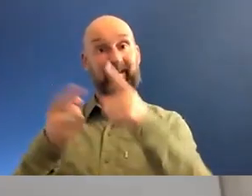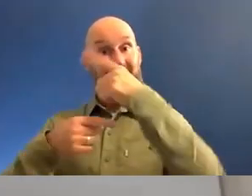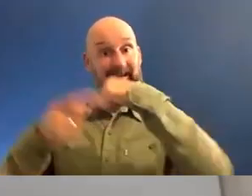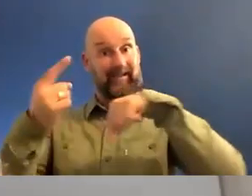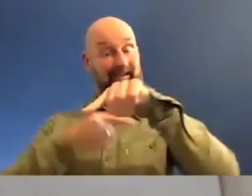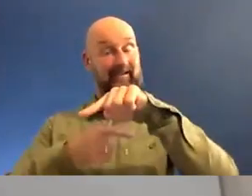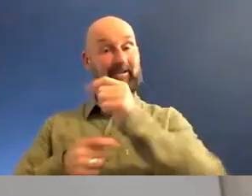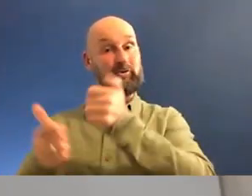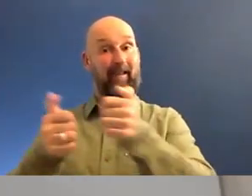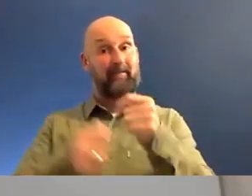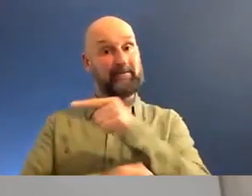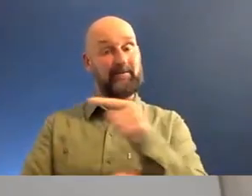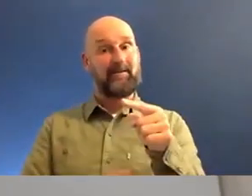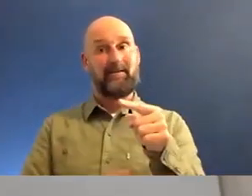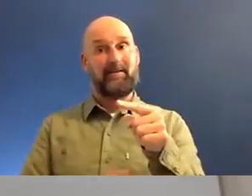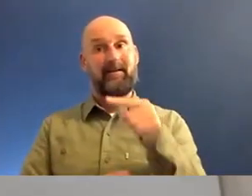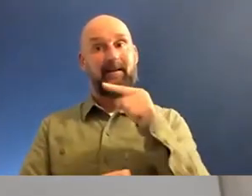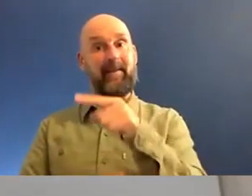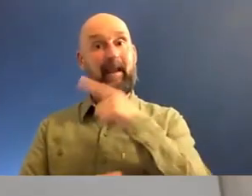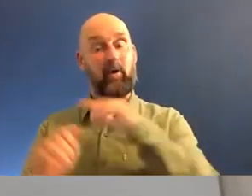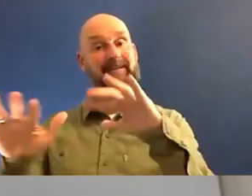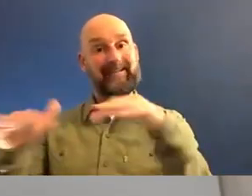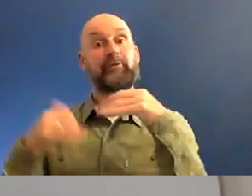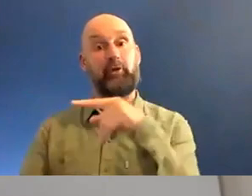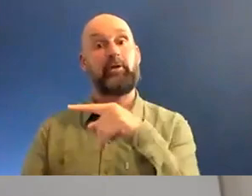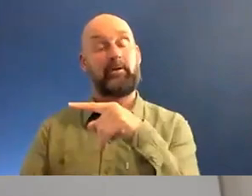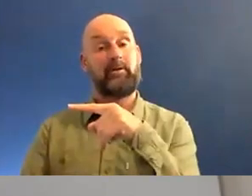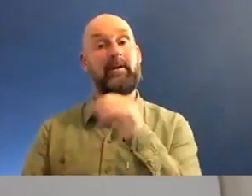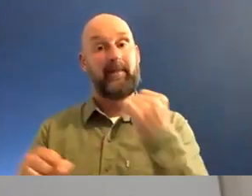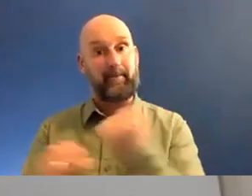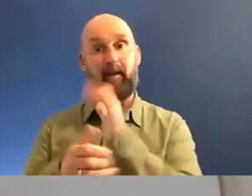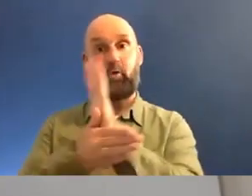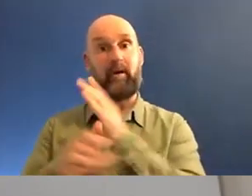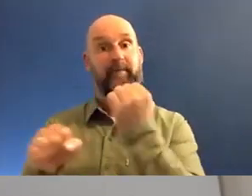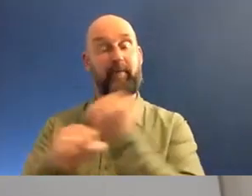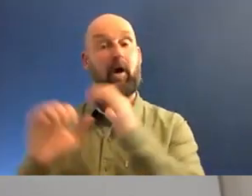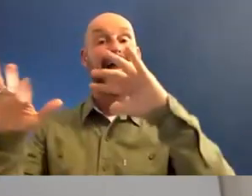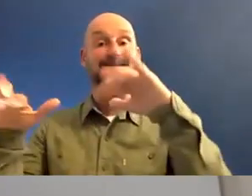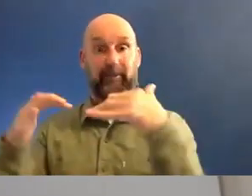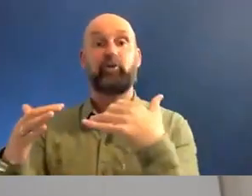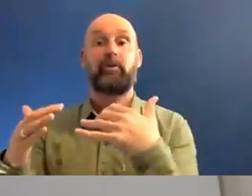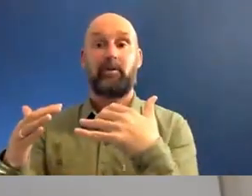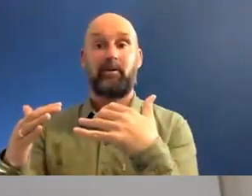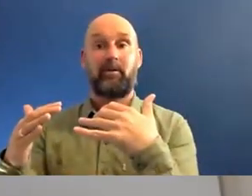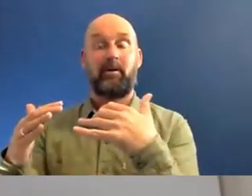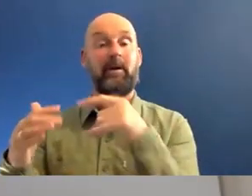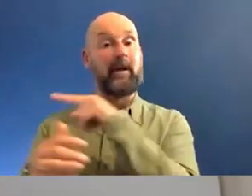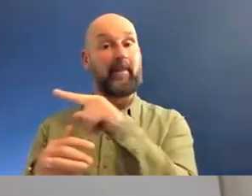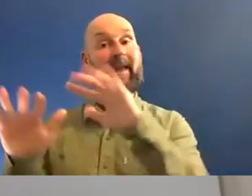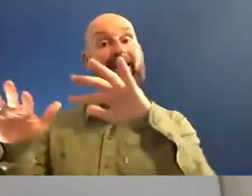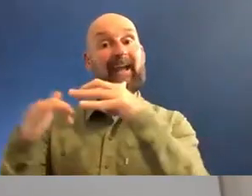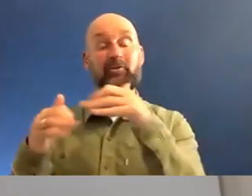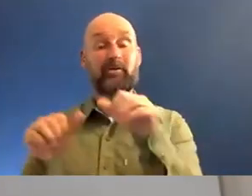particular is based on catching people's attention with very limited attention spans.